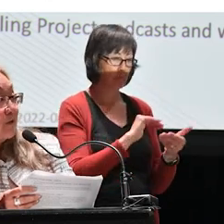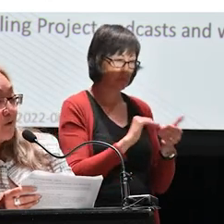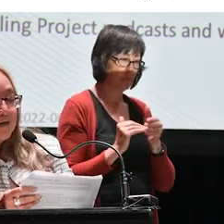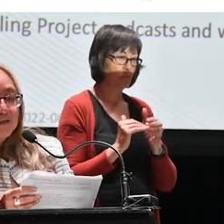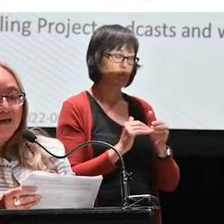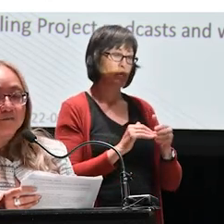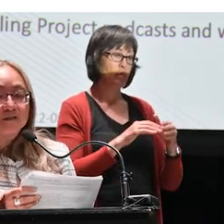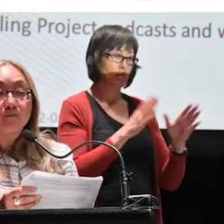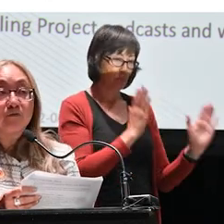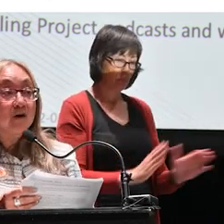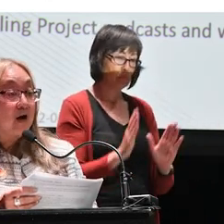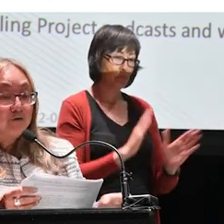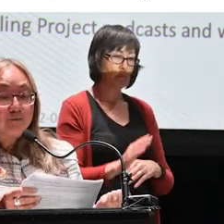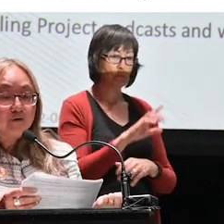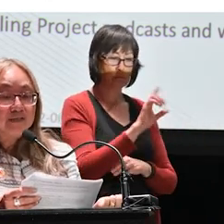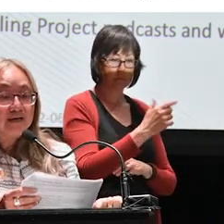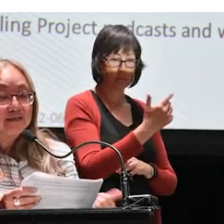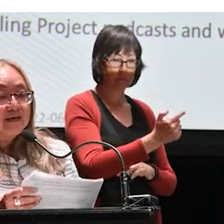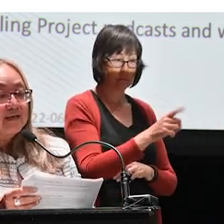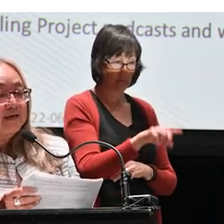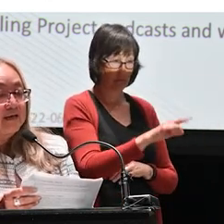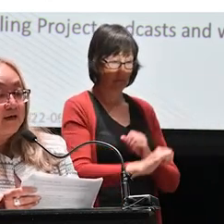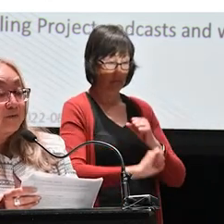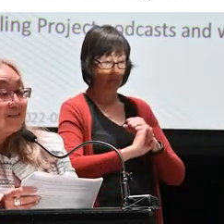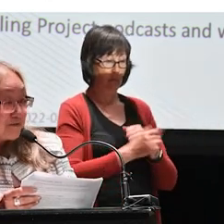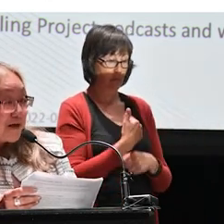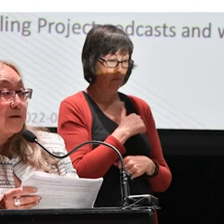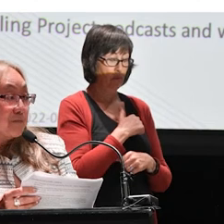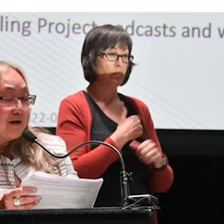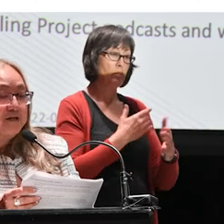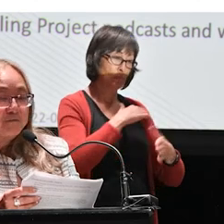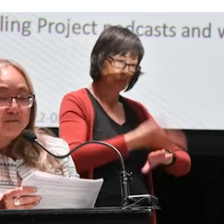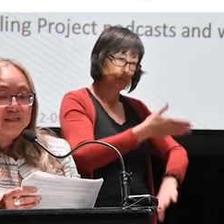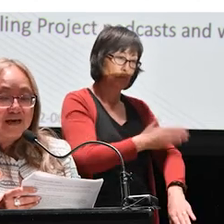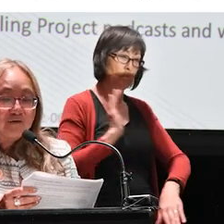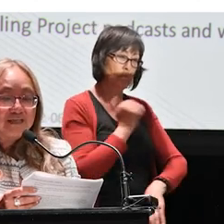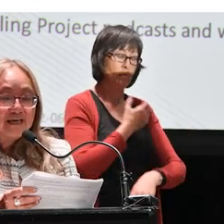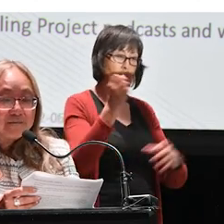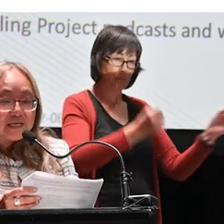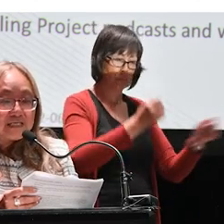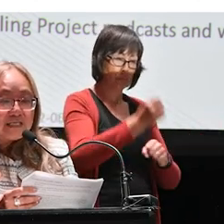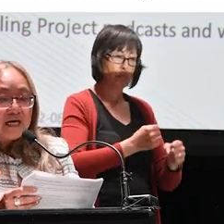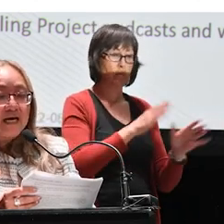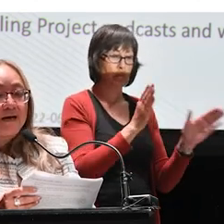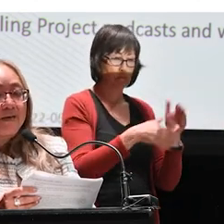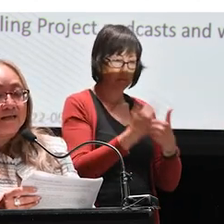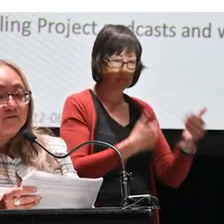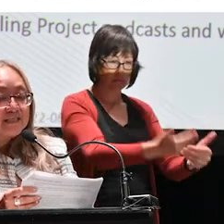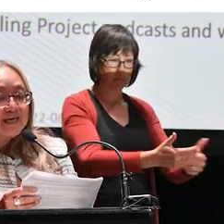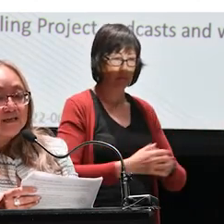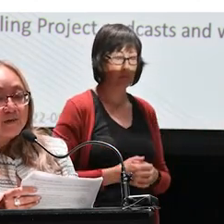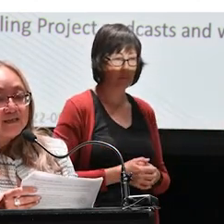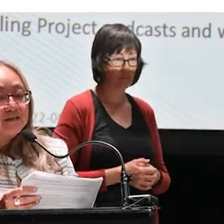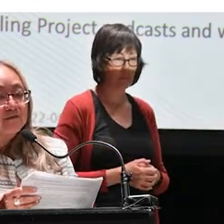2021, they helped us improve our hiring process. They helped us develop our commitment to equity statements and